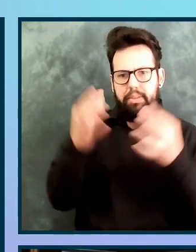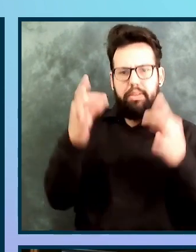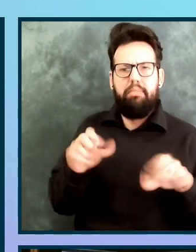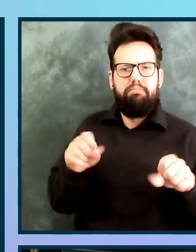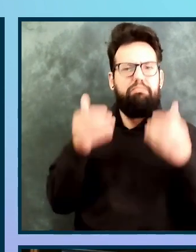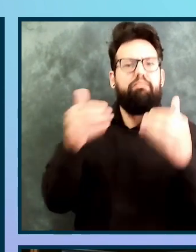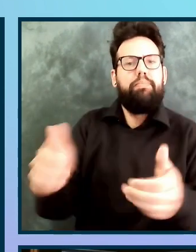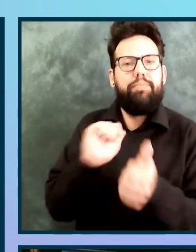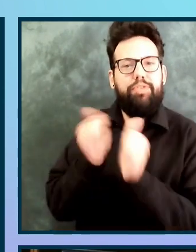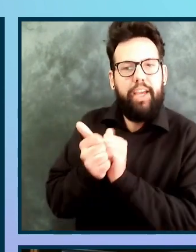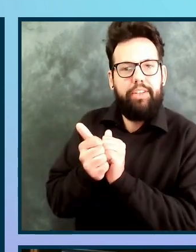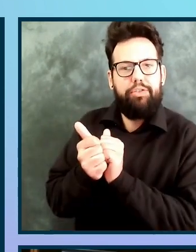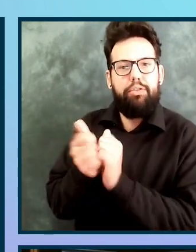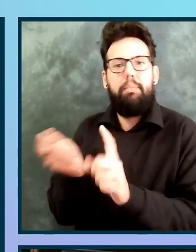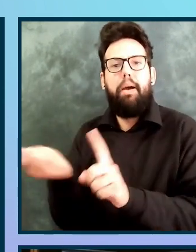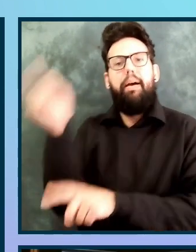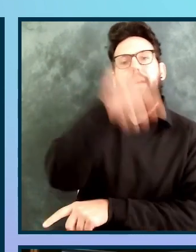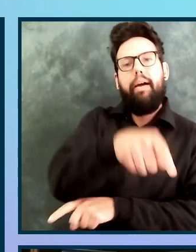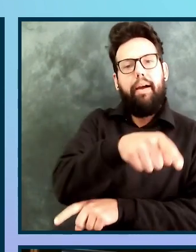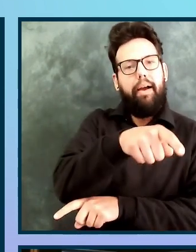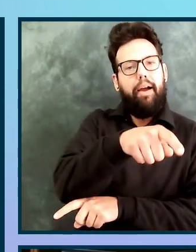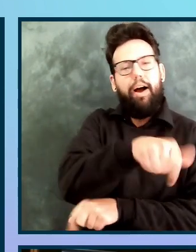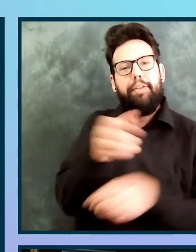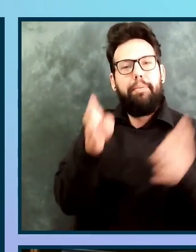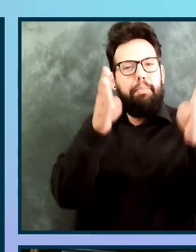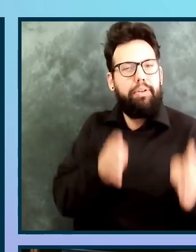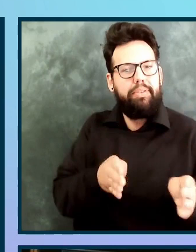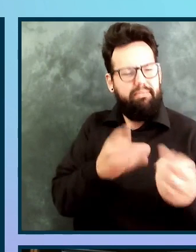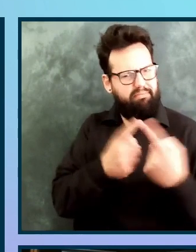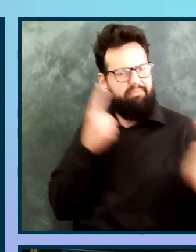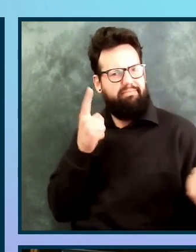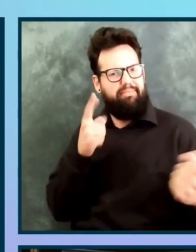member of the team opposes it. What do you do?